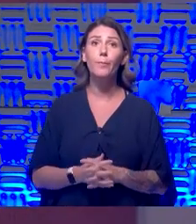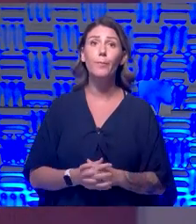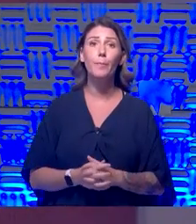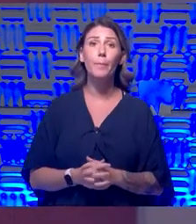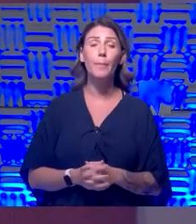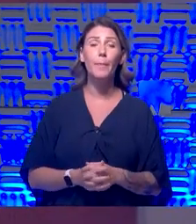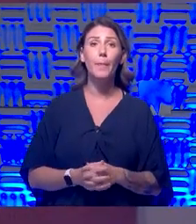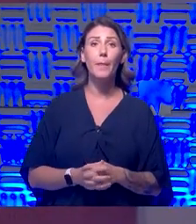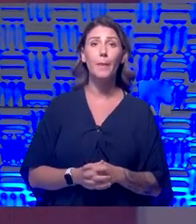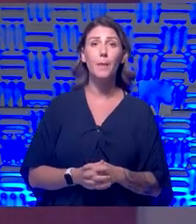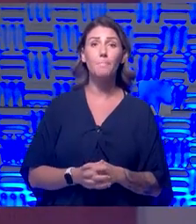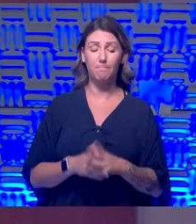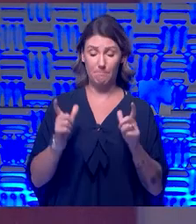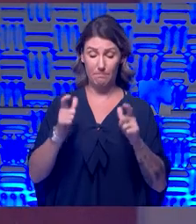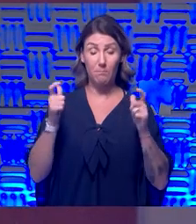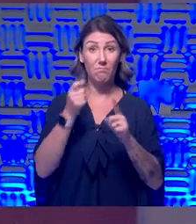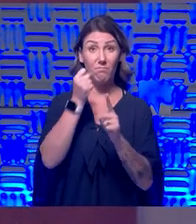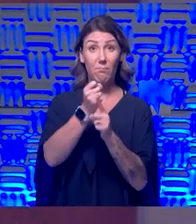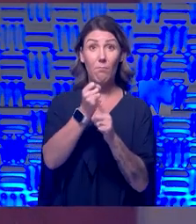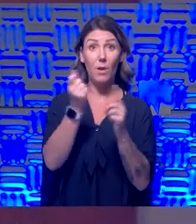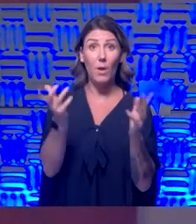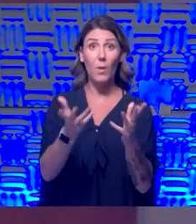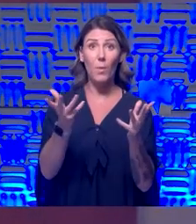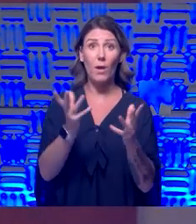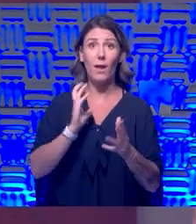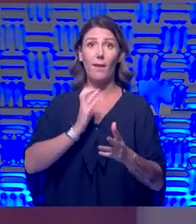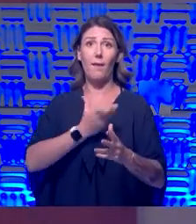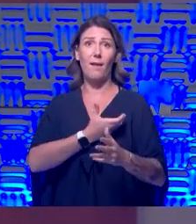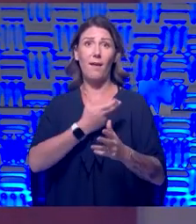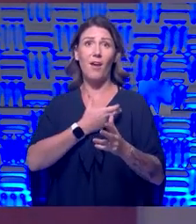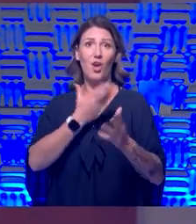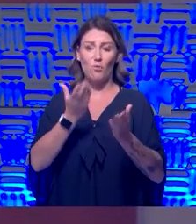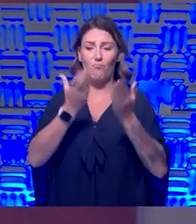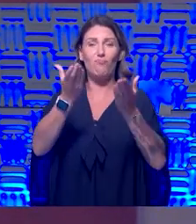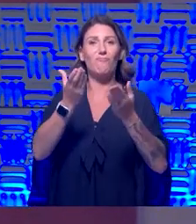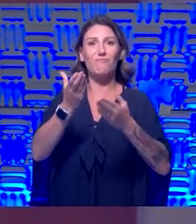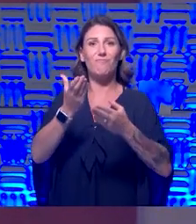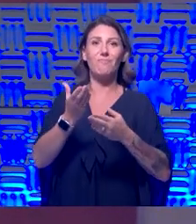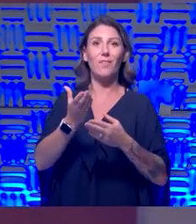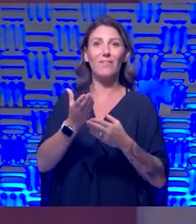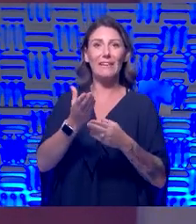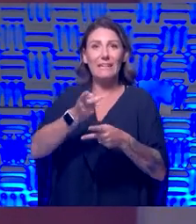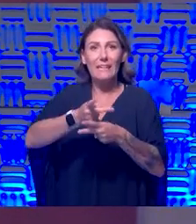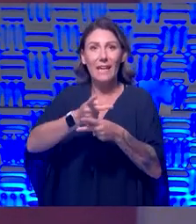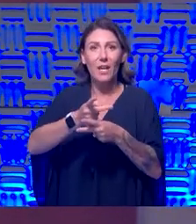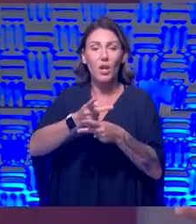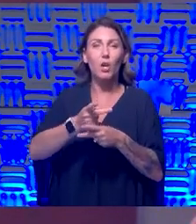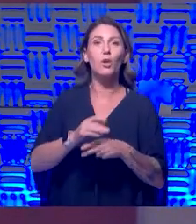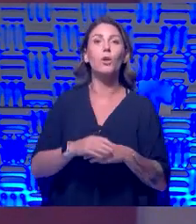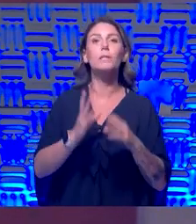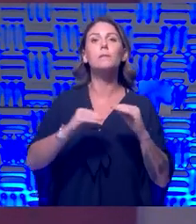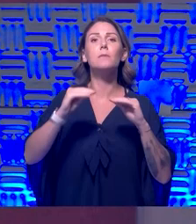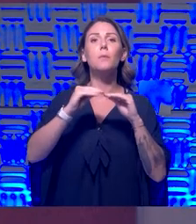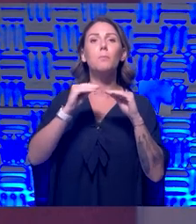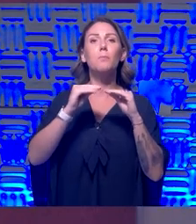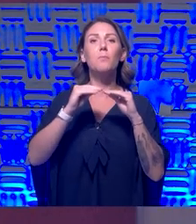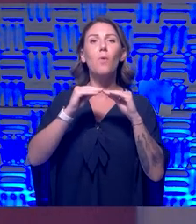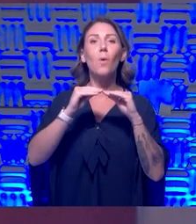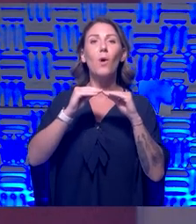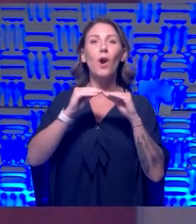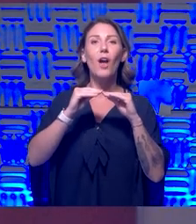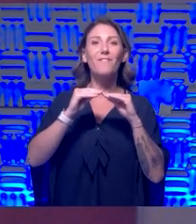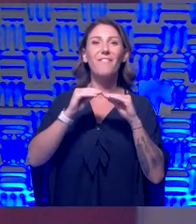You know, the, the, probably the biggest impact is in our delivery of care where we've moved to, to more telehealth.